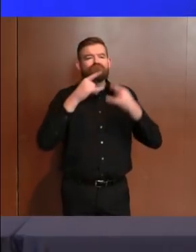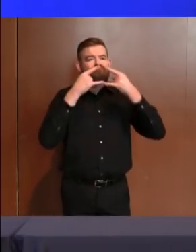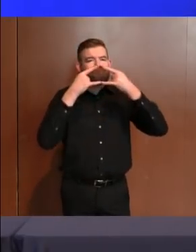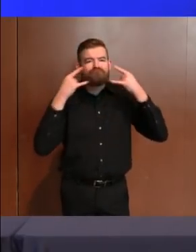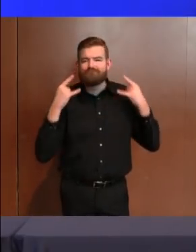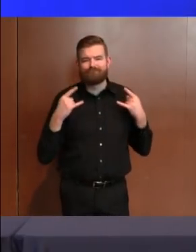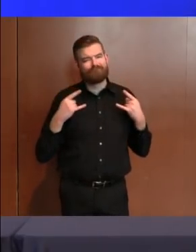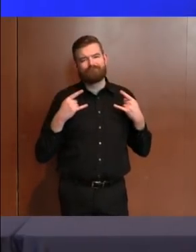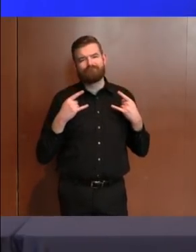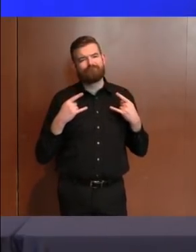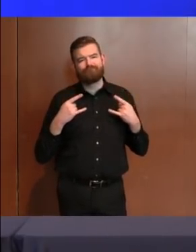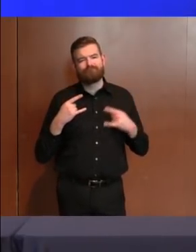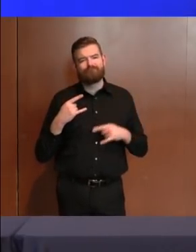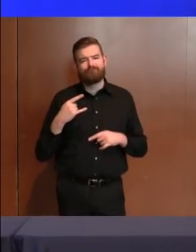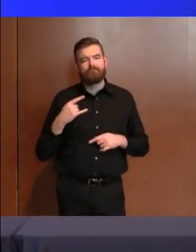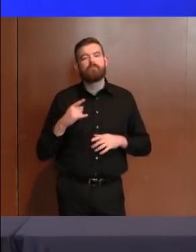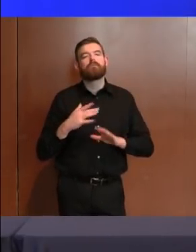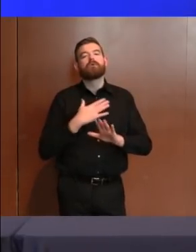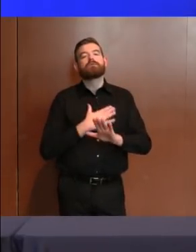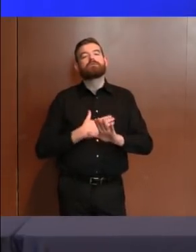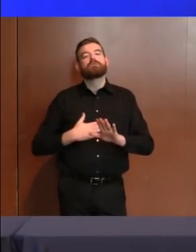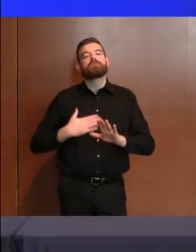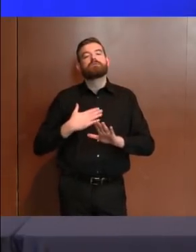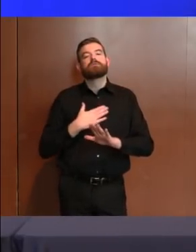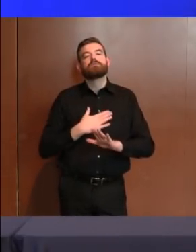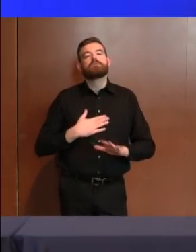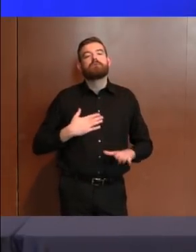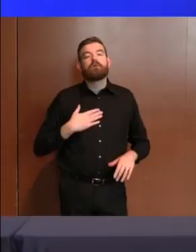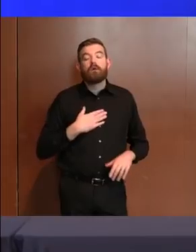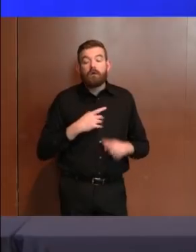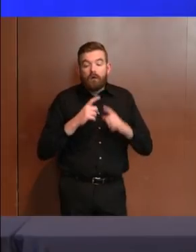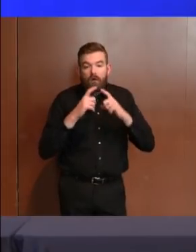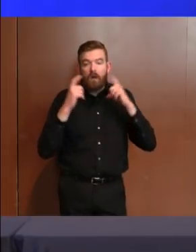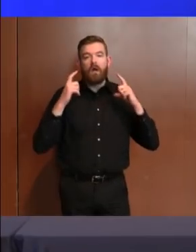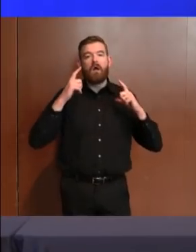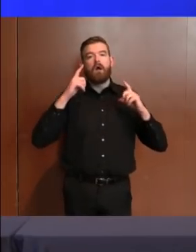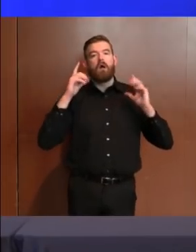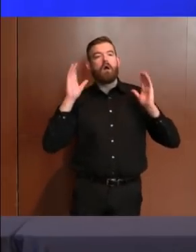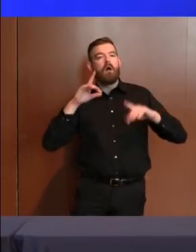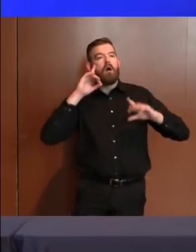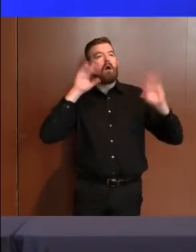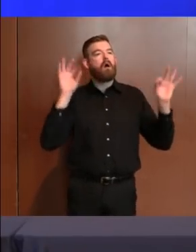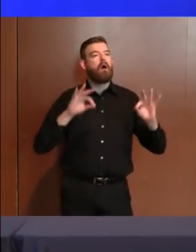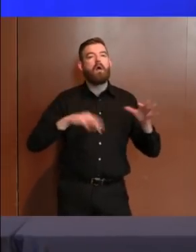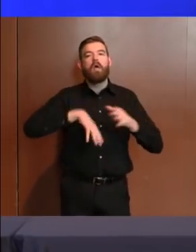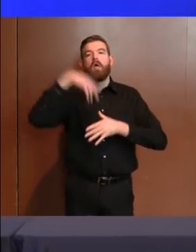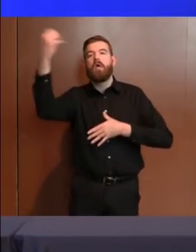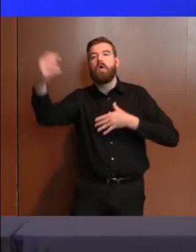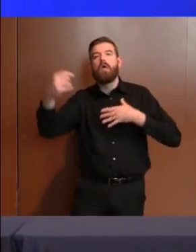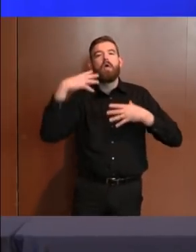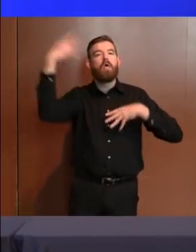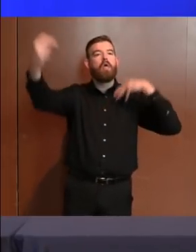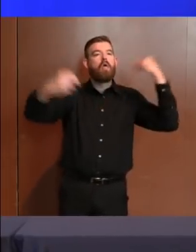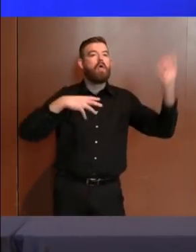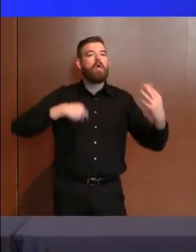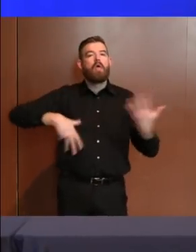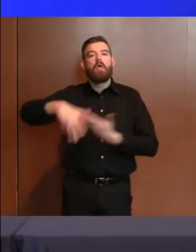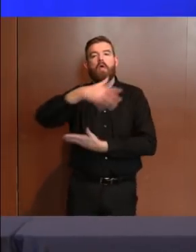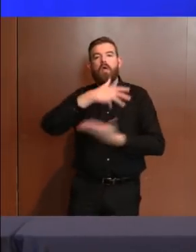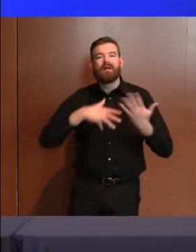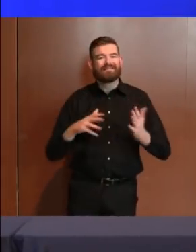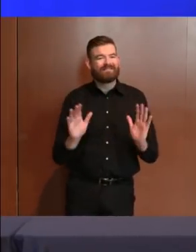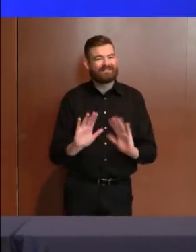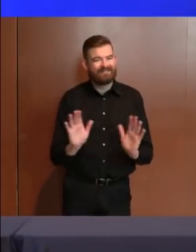do not, I'm begging you, don't go out and have a run on the very masks that our healthcare